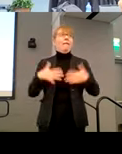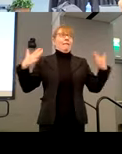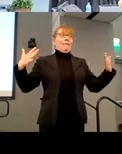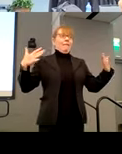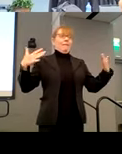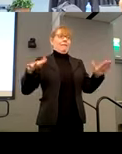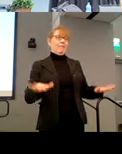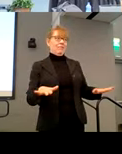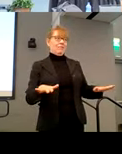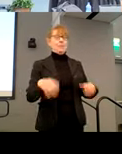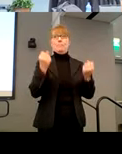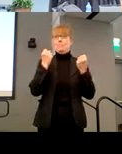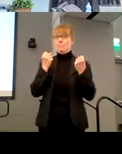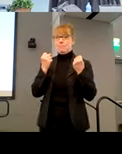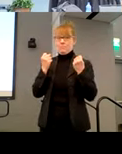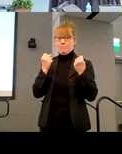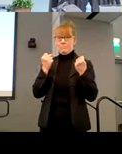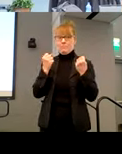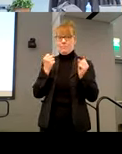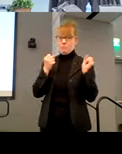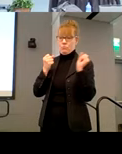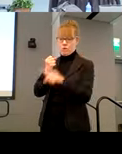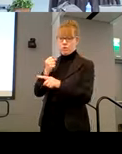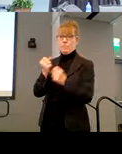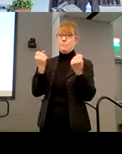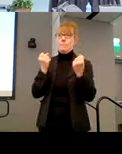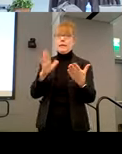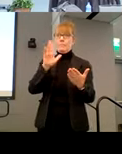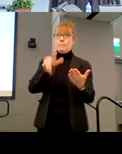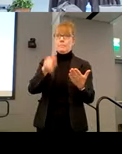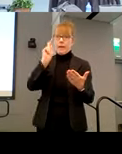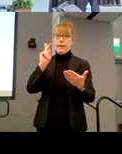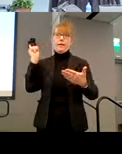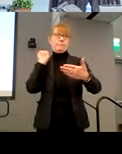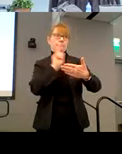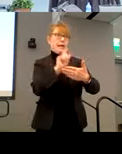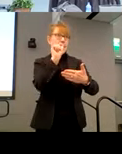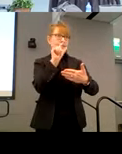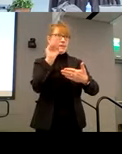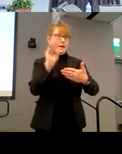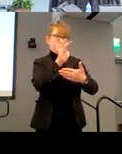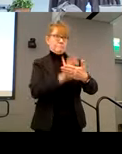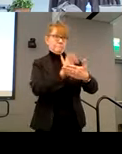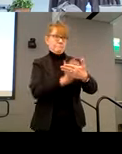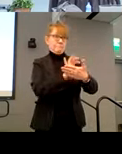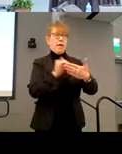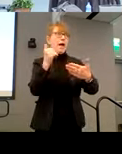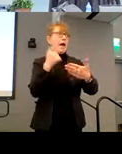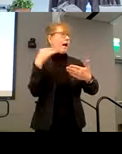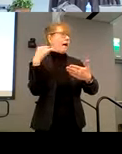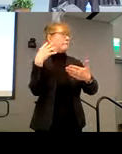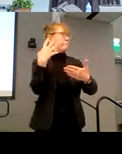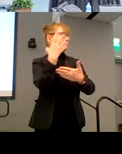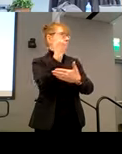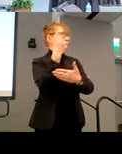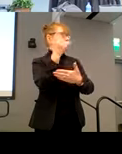Many bank ATM machines now have voice output for blind or visually impaired people. Can you provide more insight on the